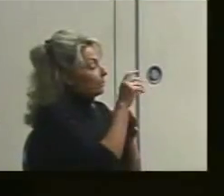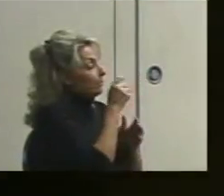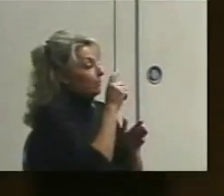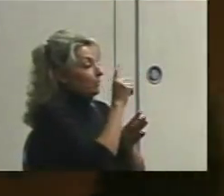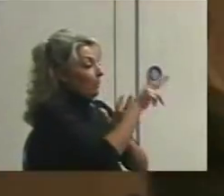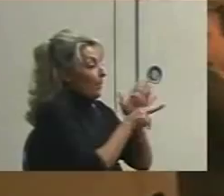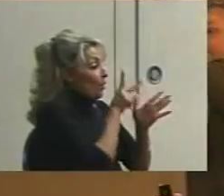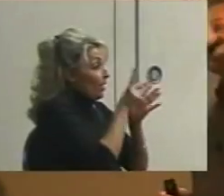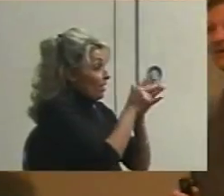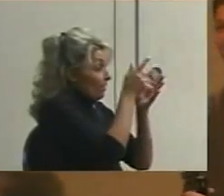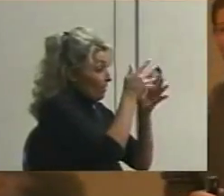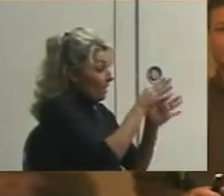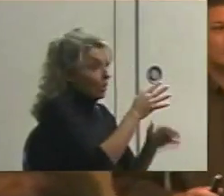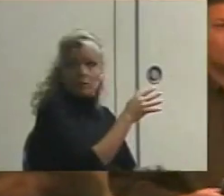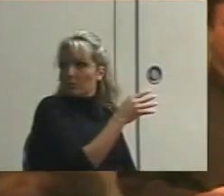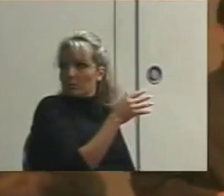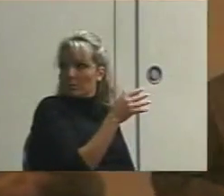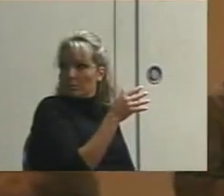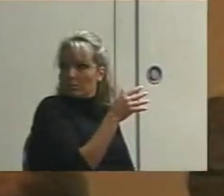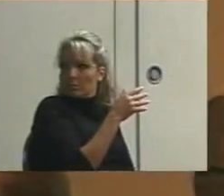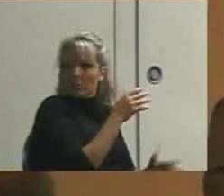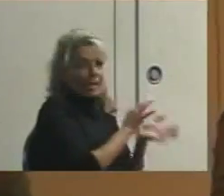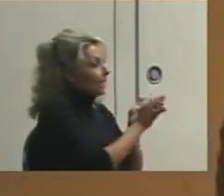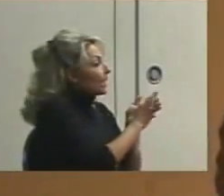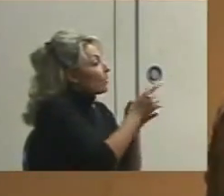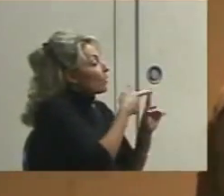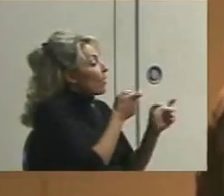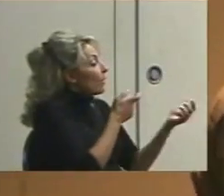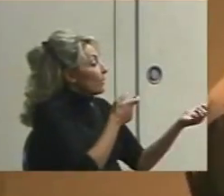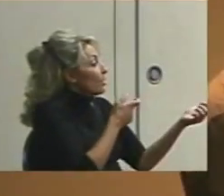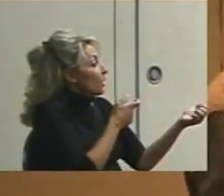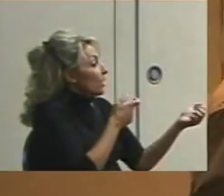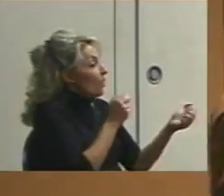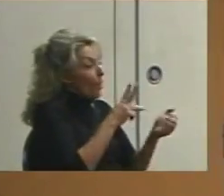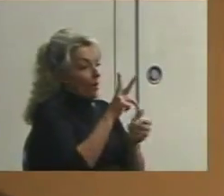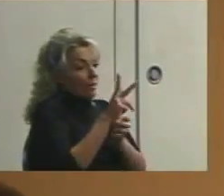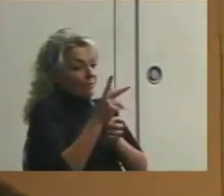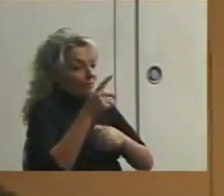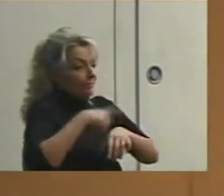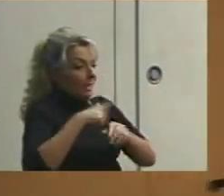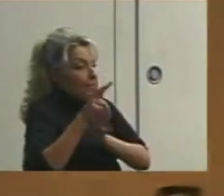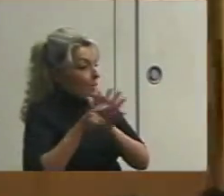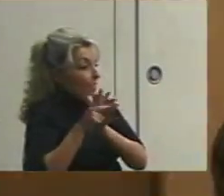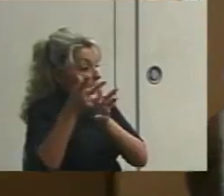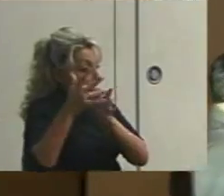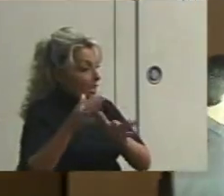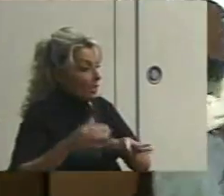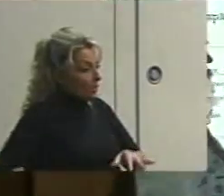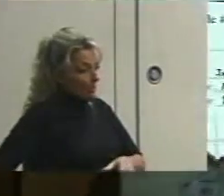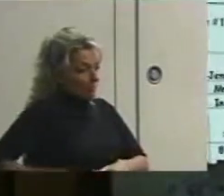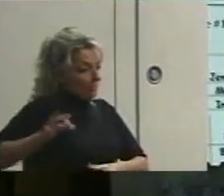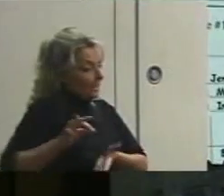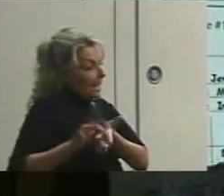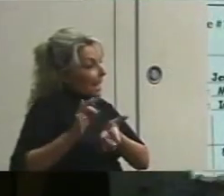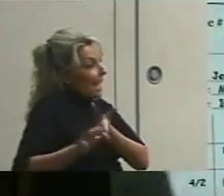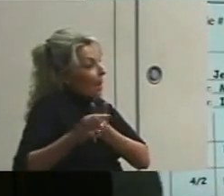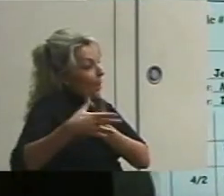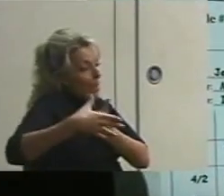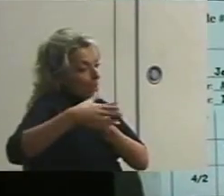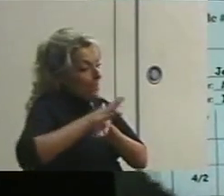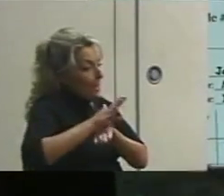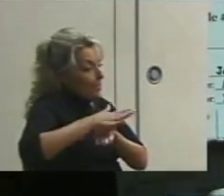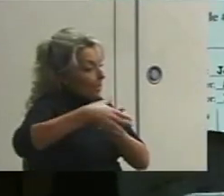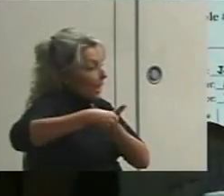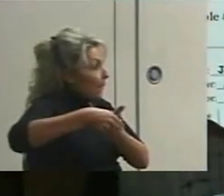could take them off of this. Or at the end of every period, I could pull out those paper clips. I don't really need to make